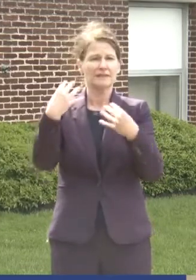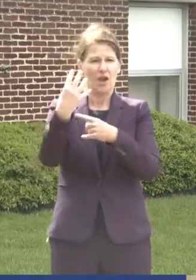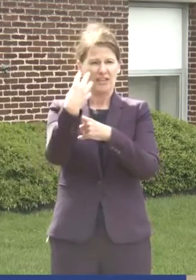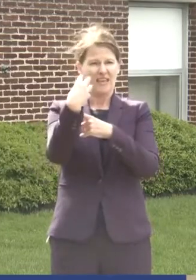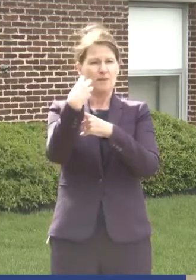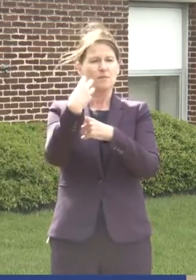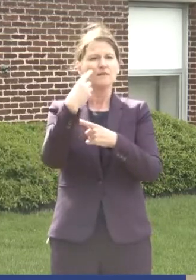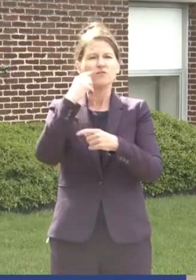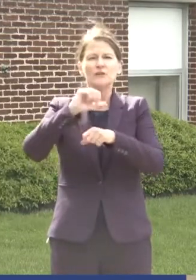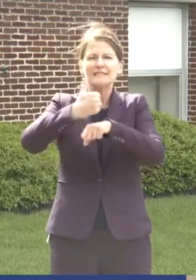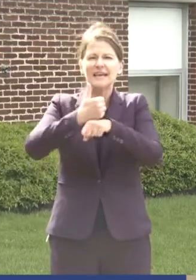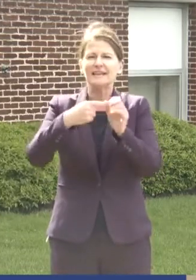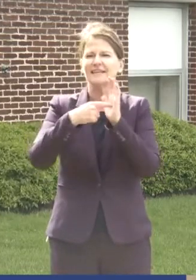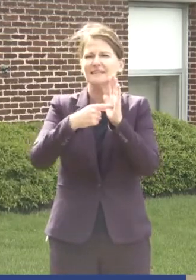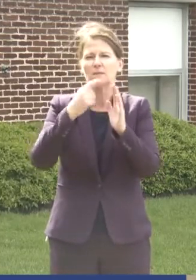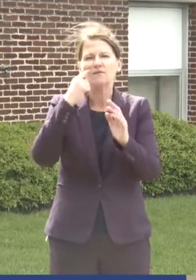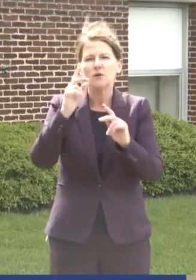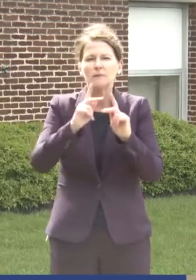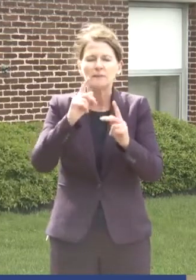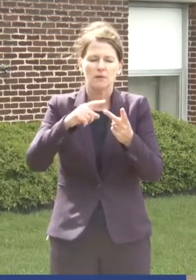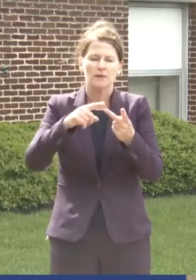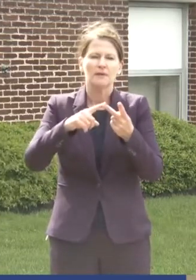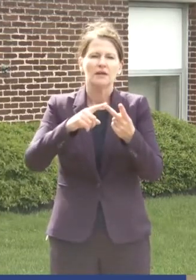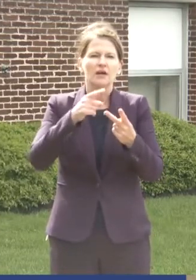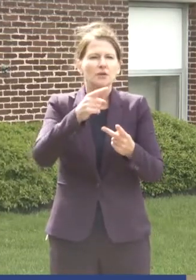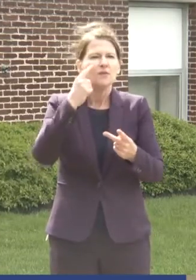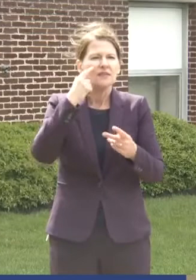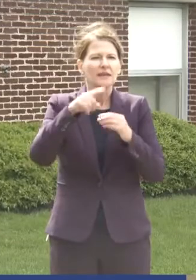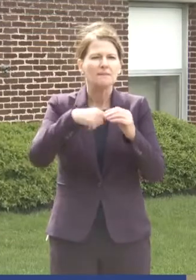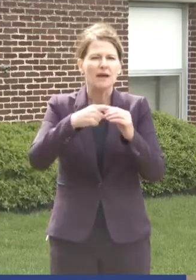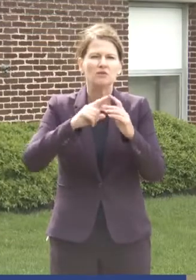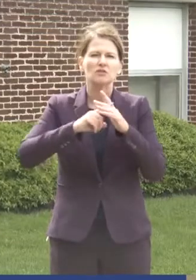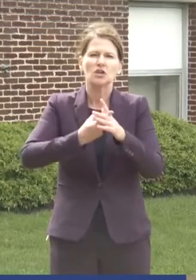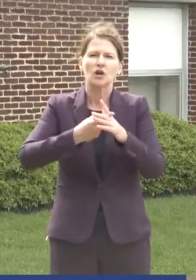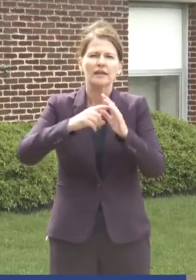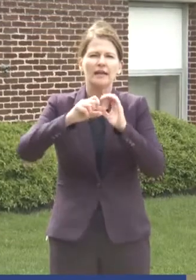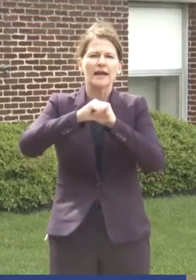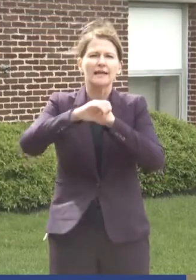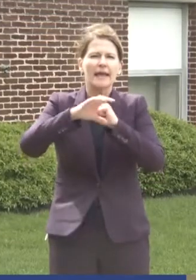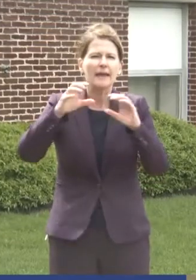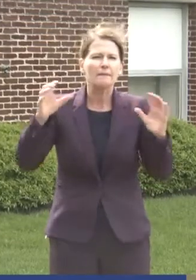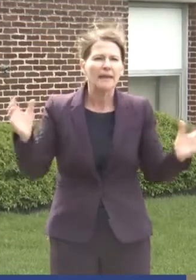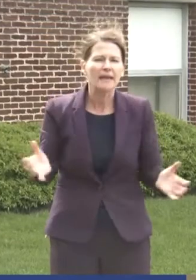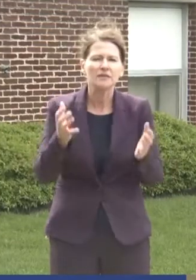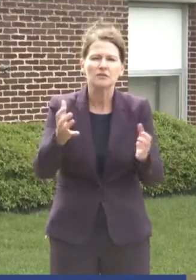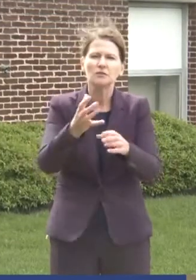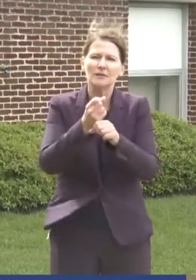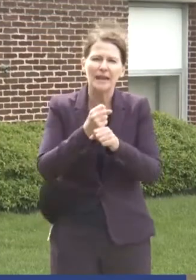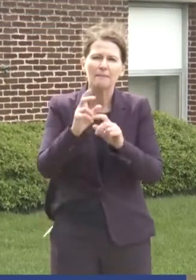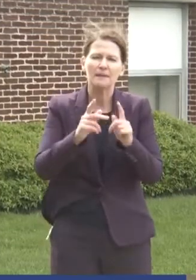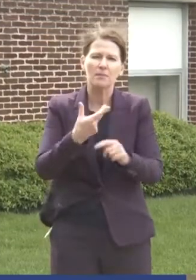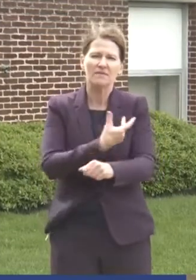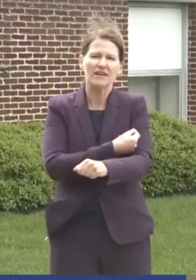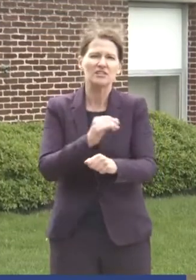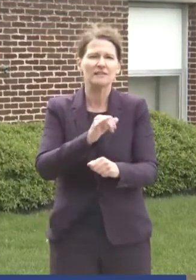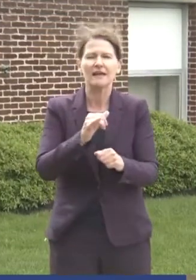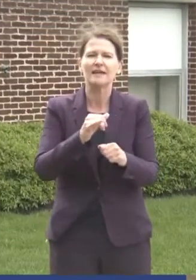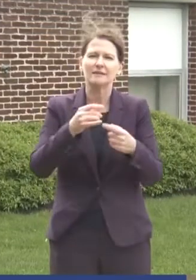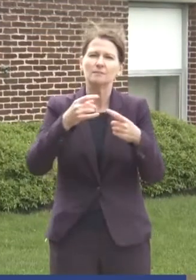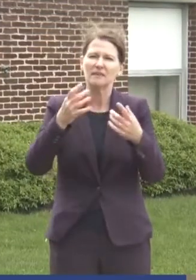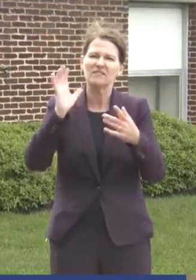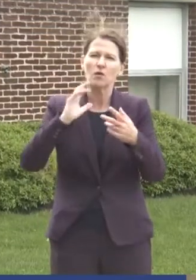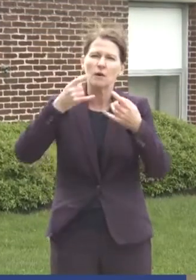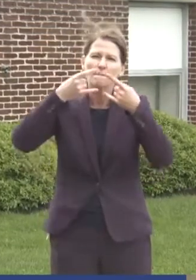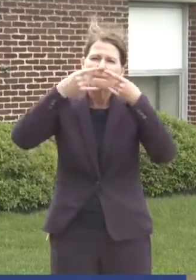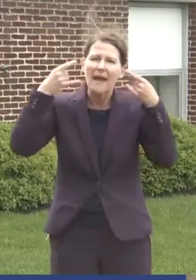example for folks? And two, are you thinking of launching a campaign to get people vaccinated like mass campaigns